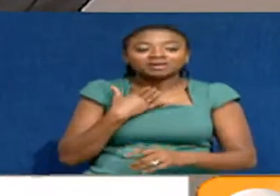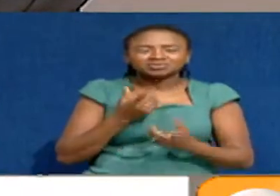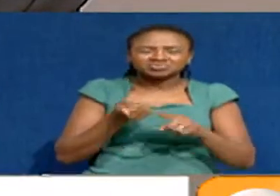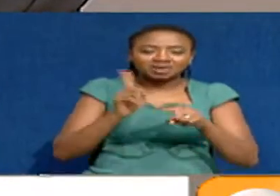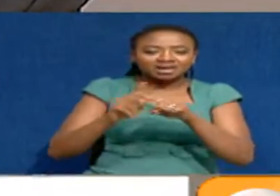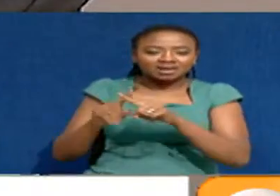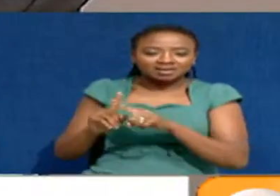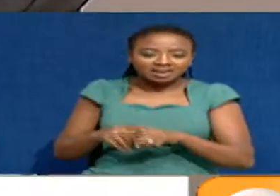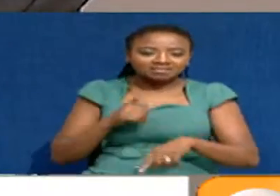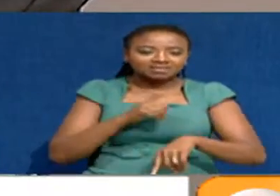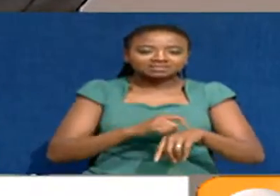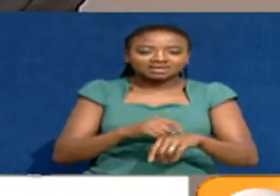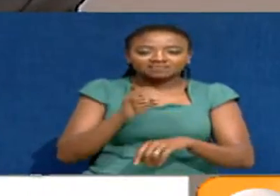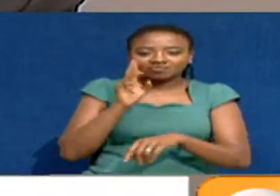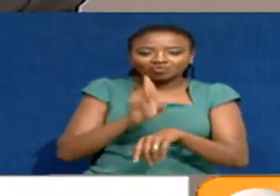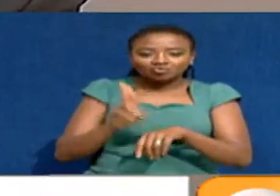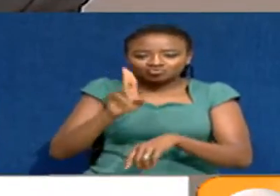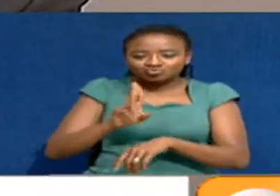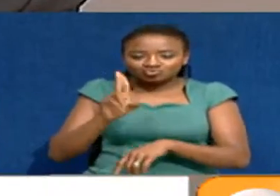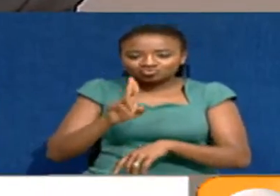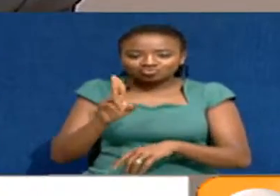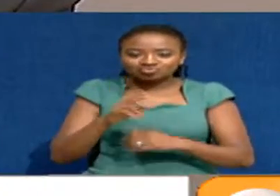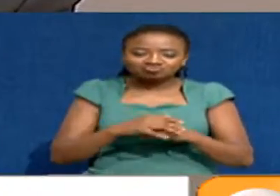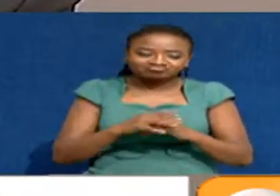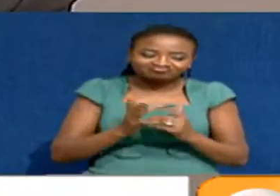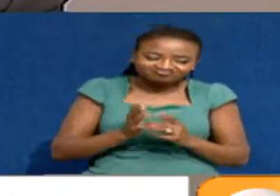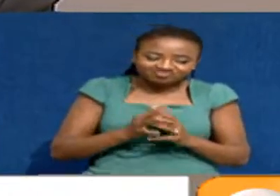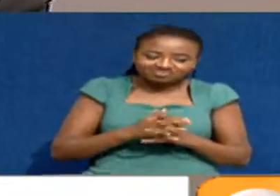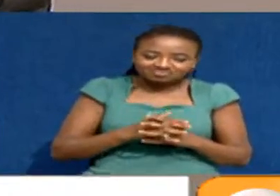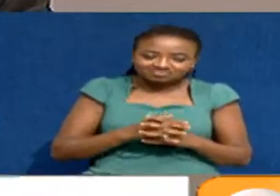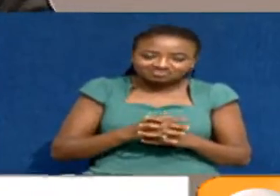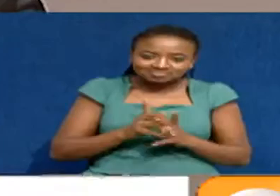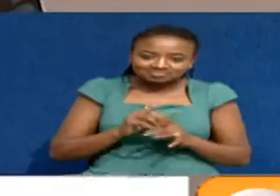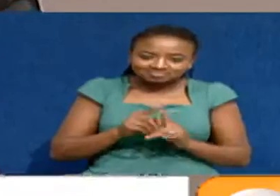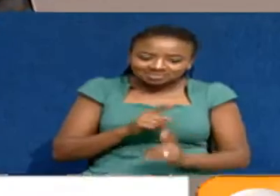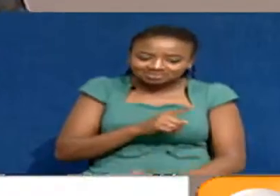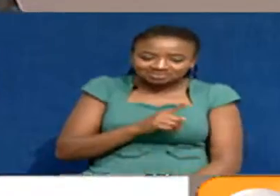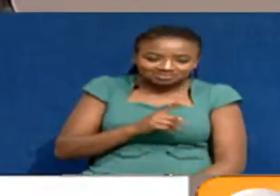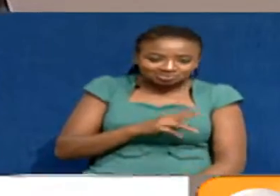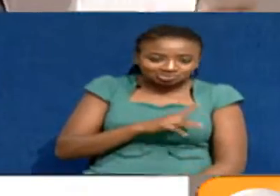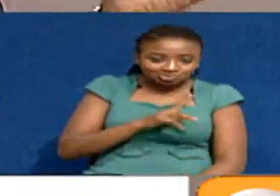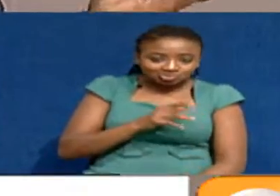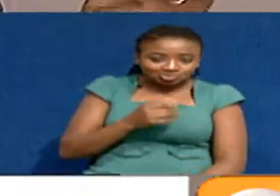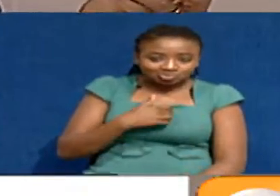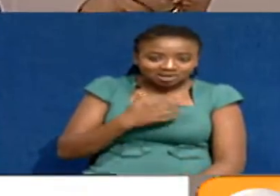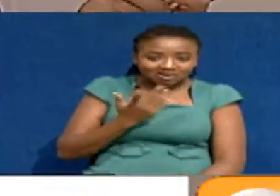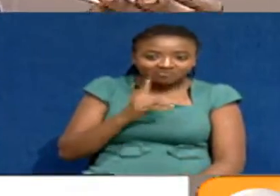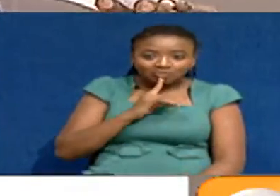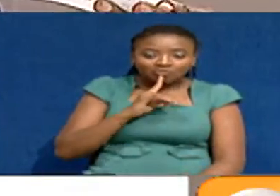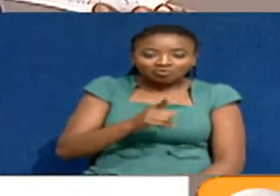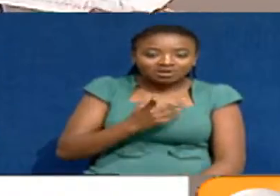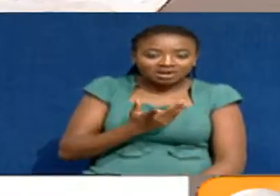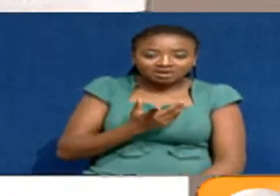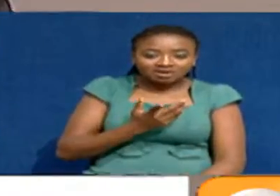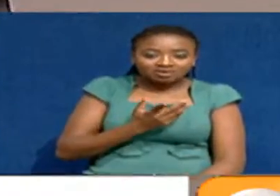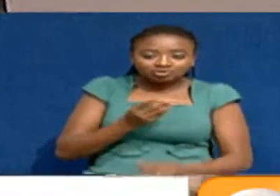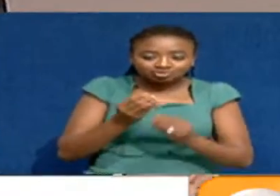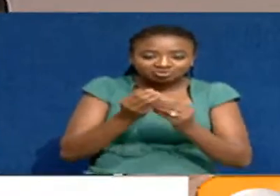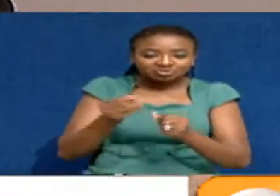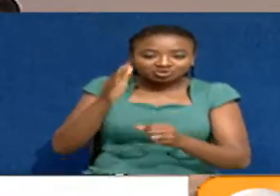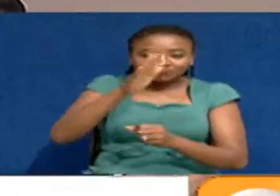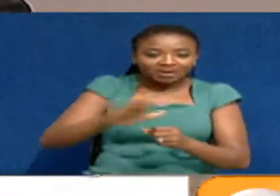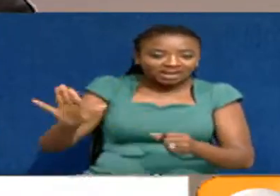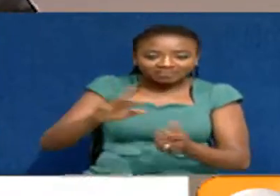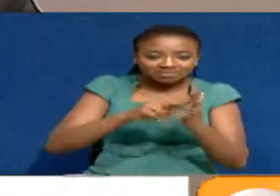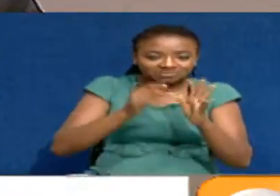my colleague was saying at the beginning. But remember, the president is holding a letter from Maraga, an order to dissolve parliament. So